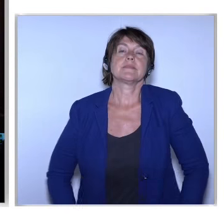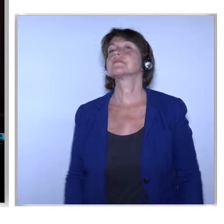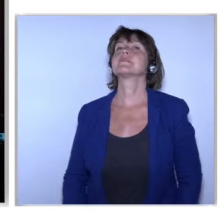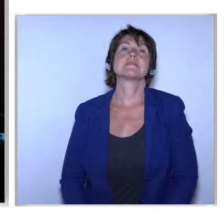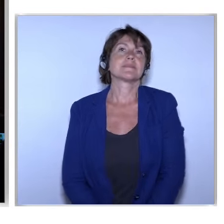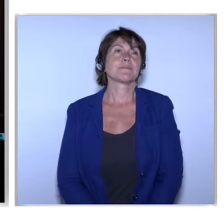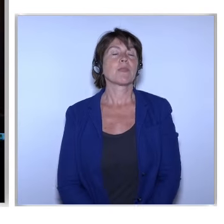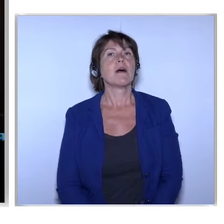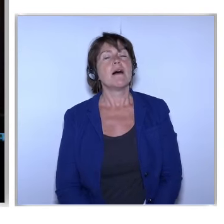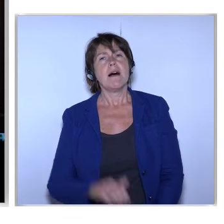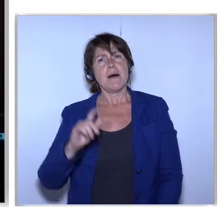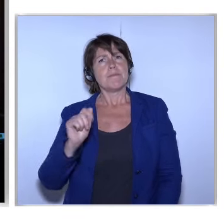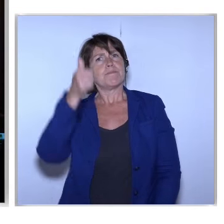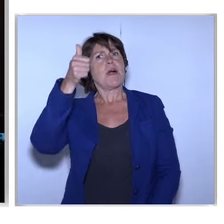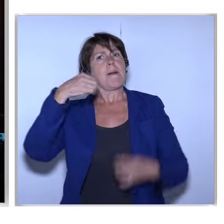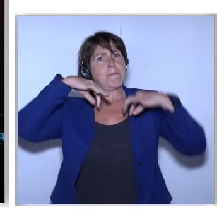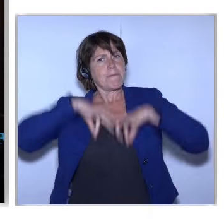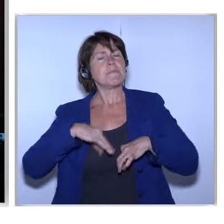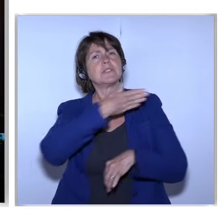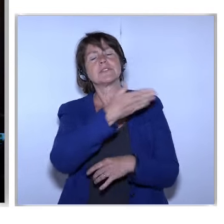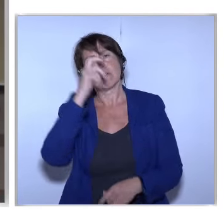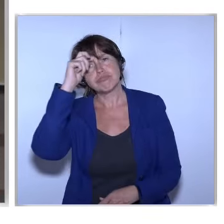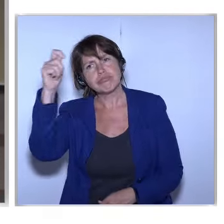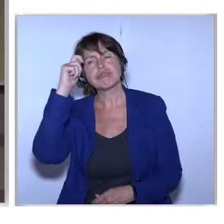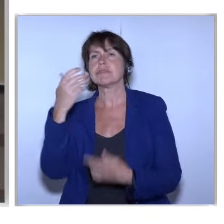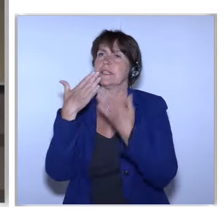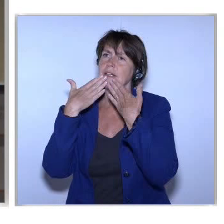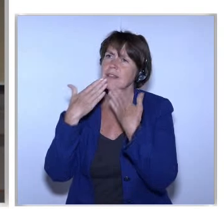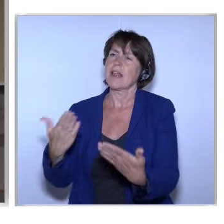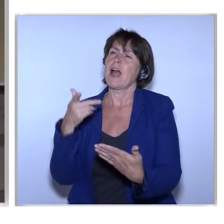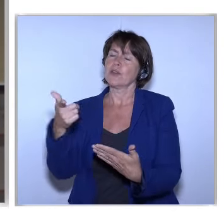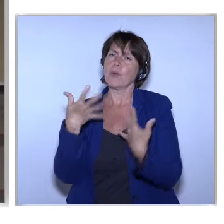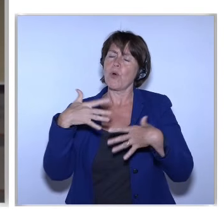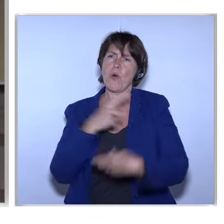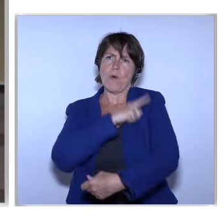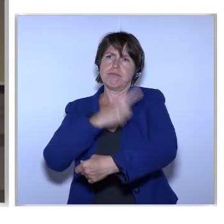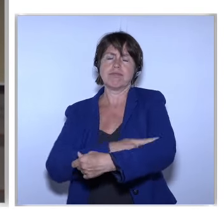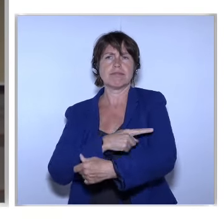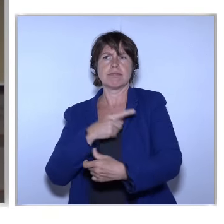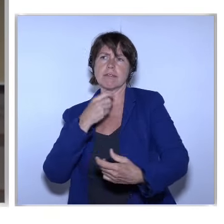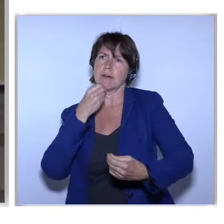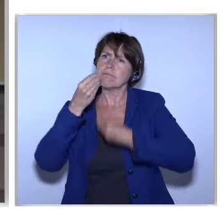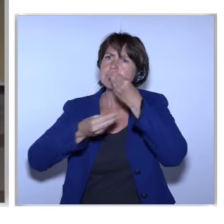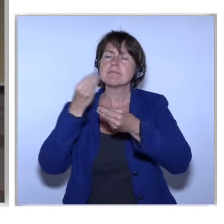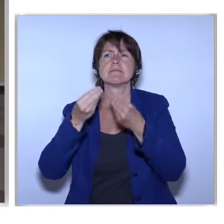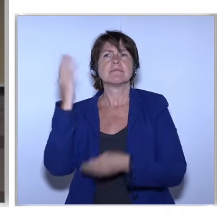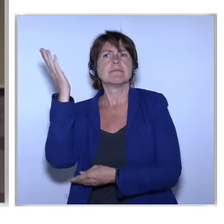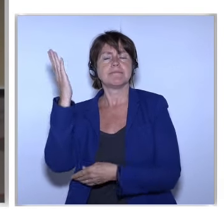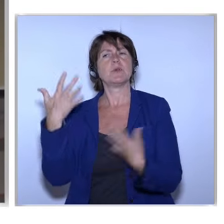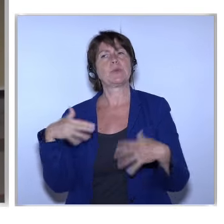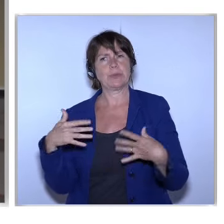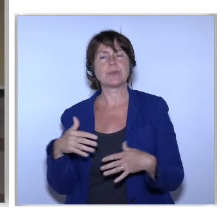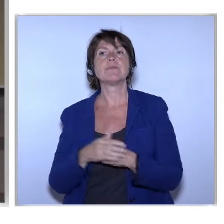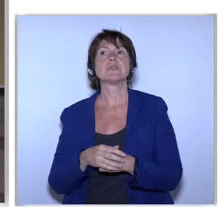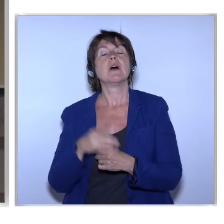Prime Minister Thank you so much For these very powerful words And thank you to the Latvian presidency Because